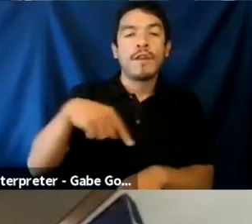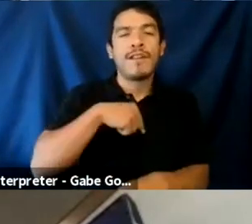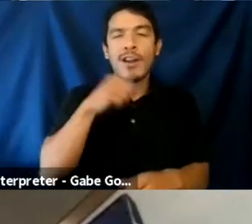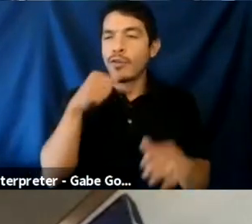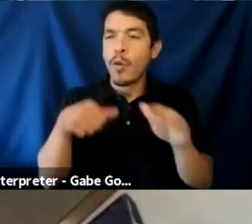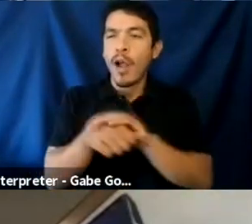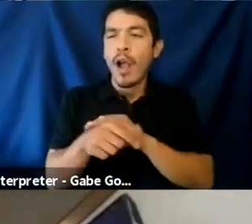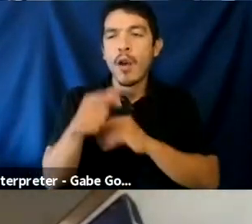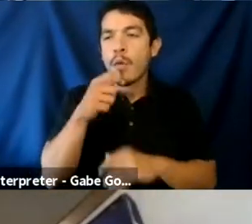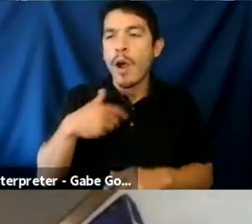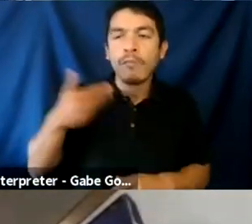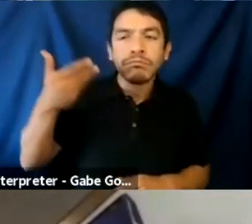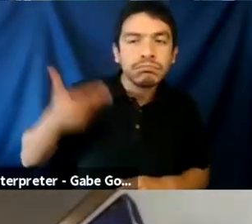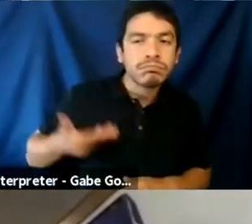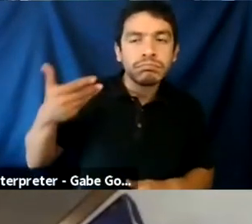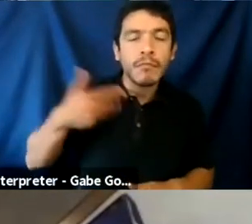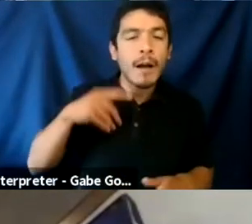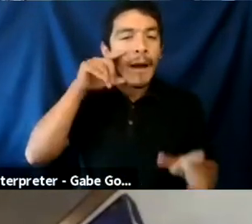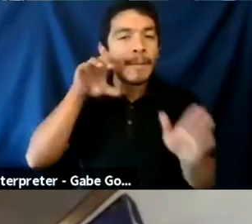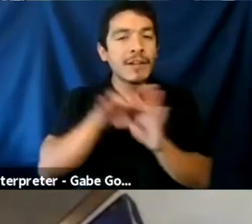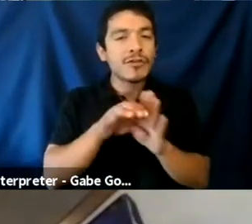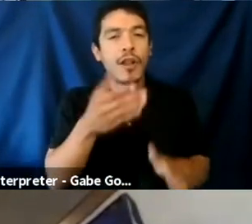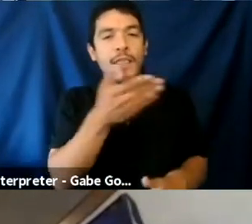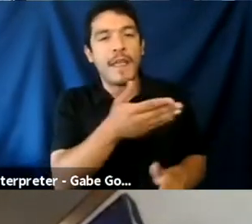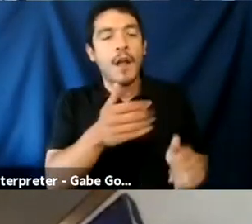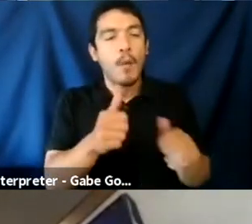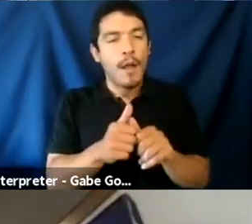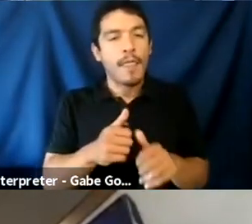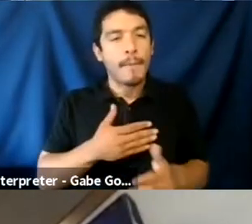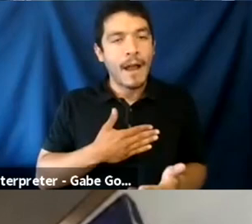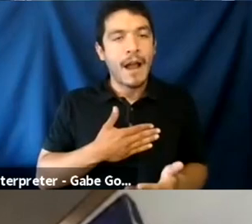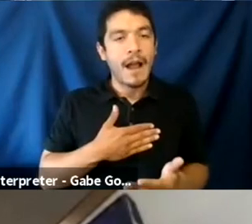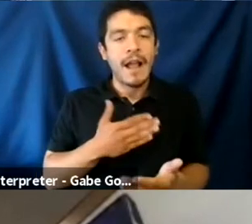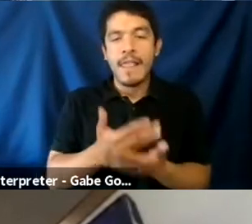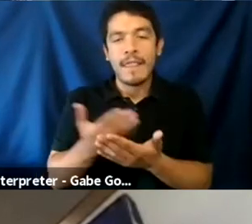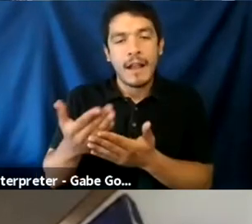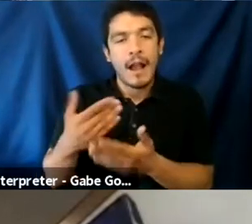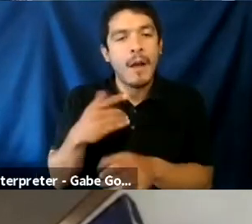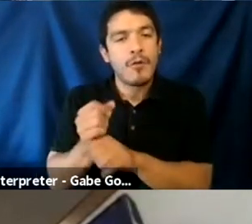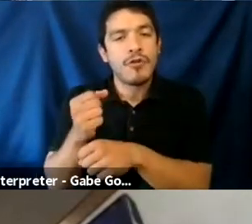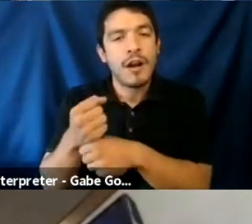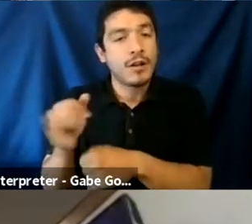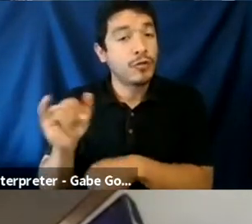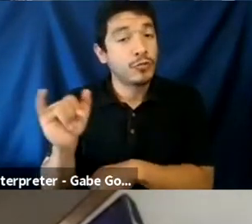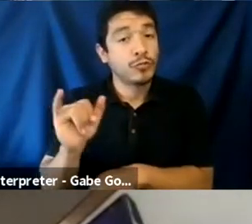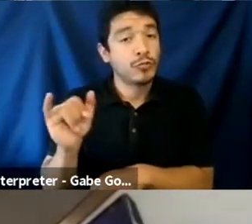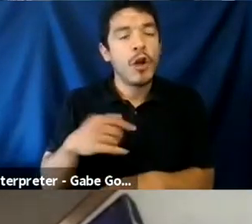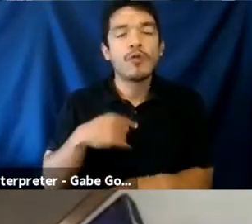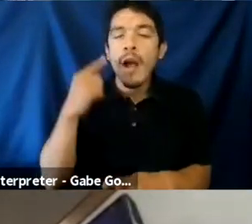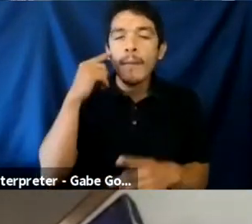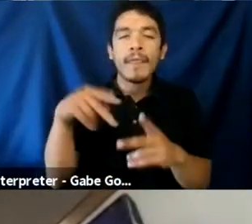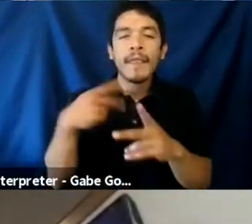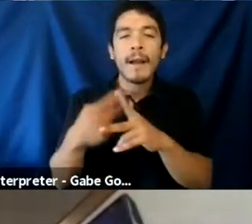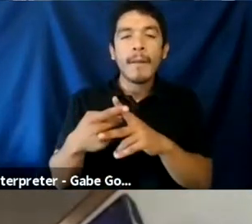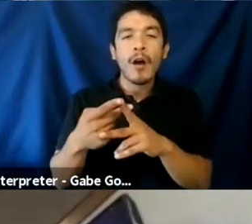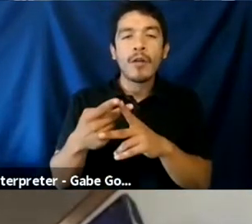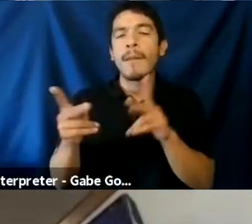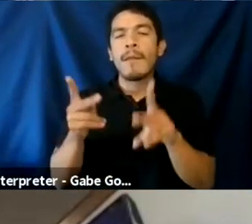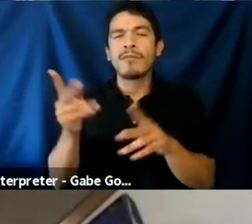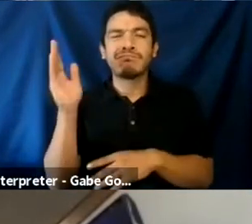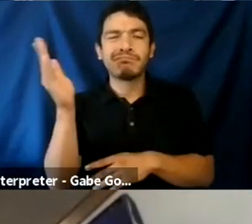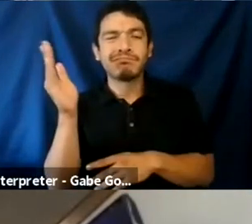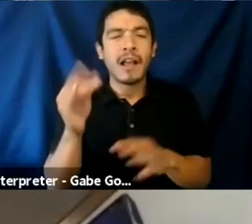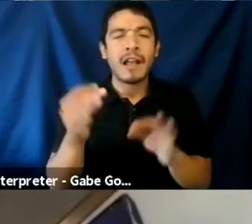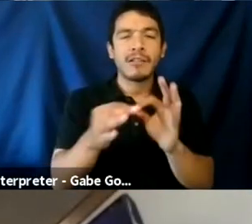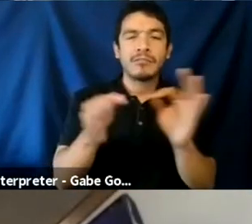are, you know, like our pictures there along with like the content that we're creating right then too. Right. And so I think I'm thinking about like comments and like threads, you know, where